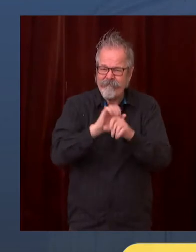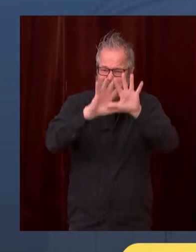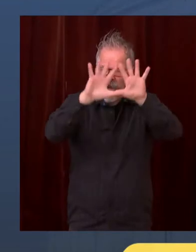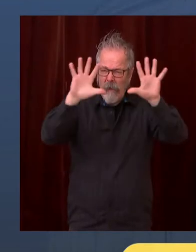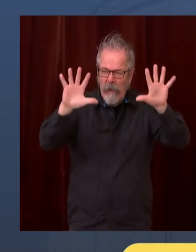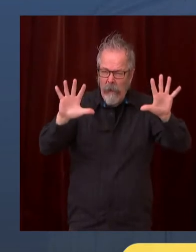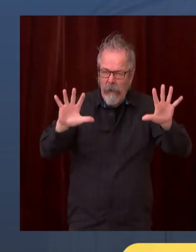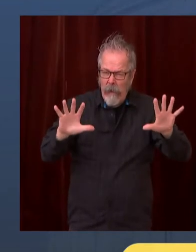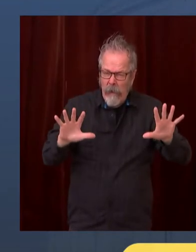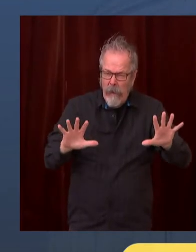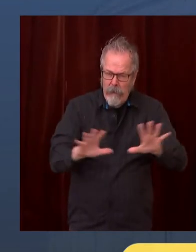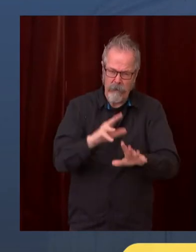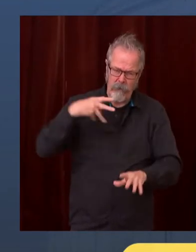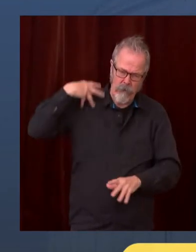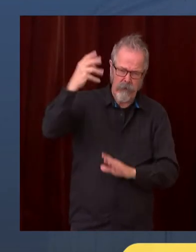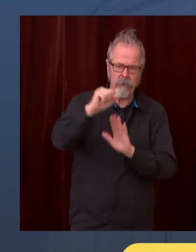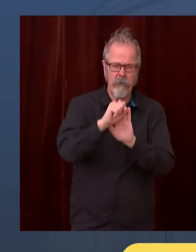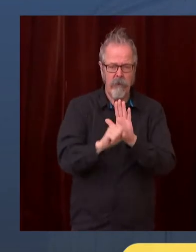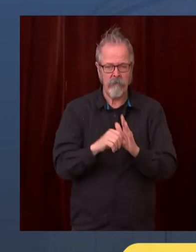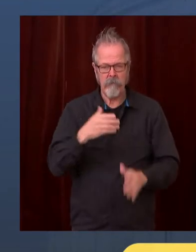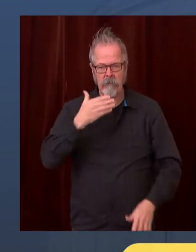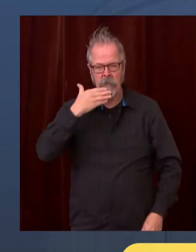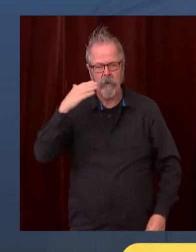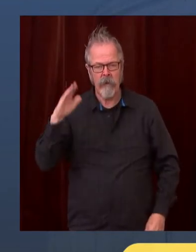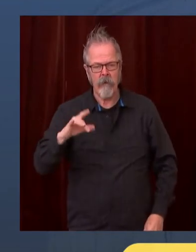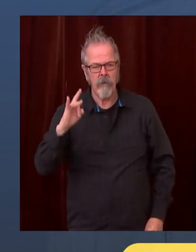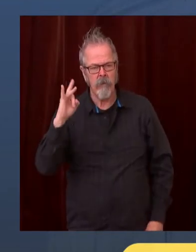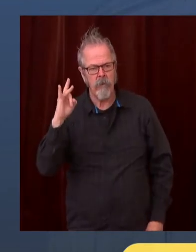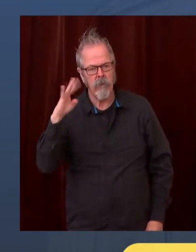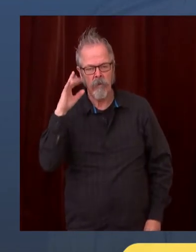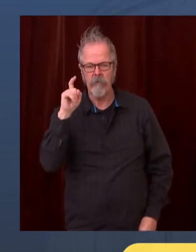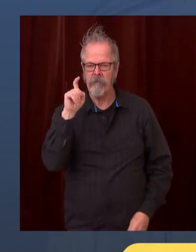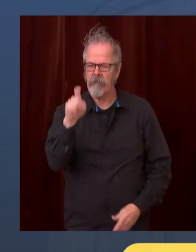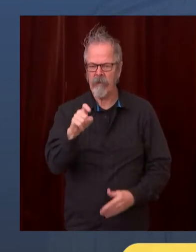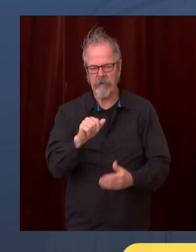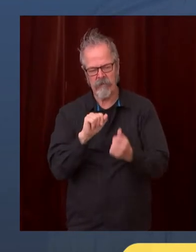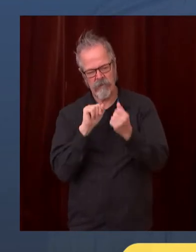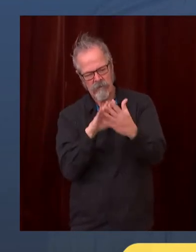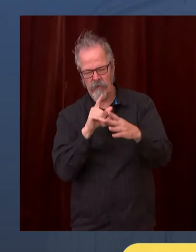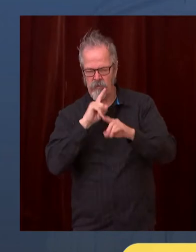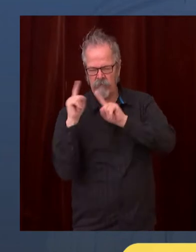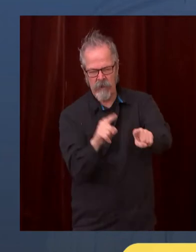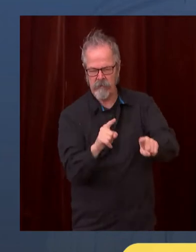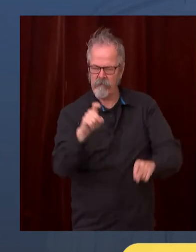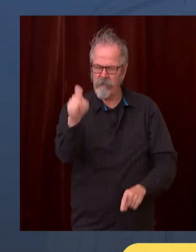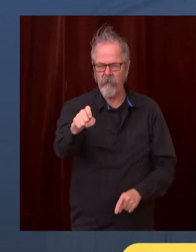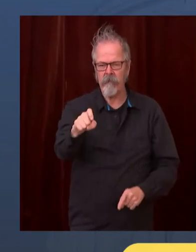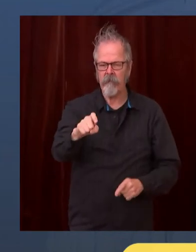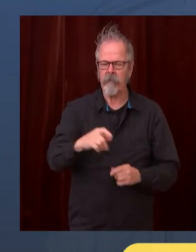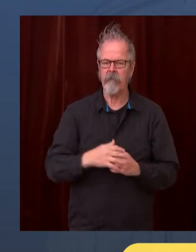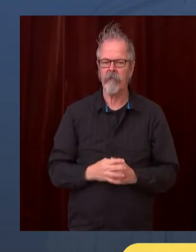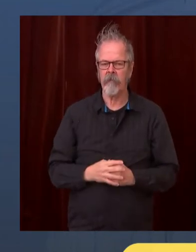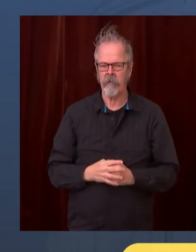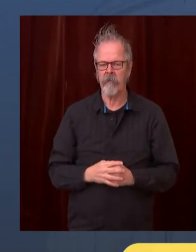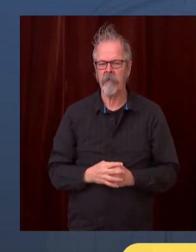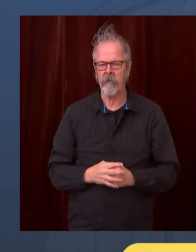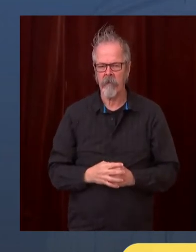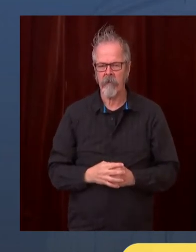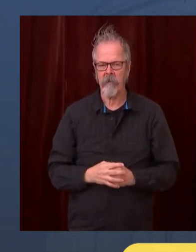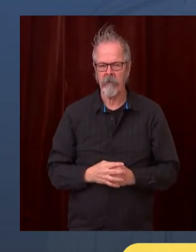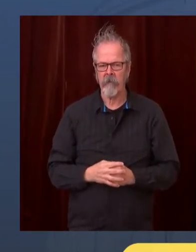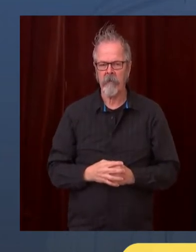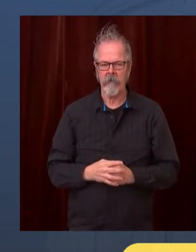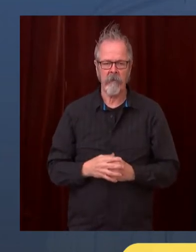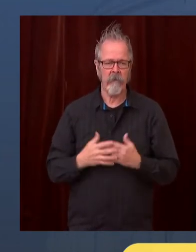an explosive growth of this pandemic. This graph shows you, as a date of illness